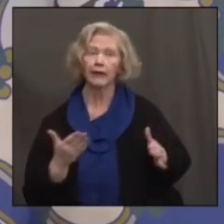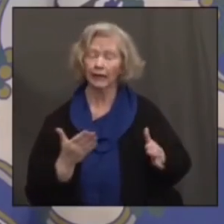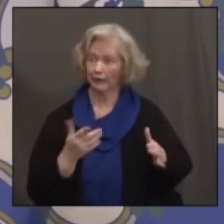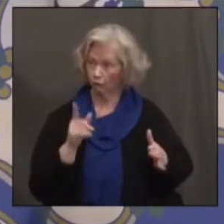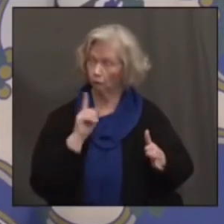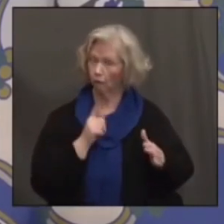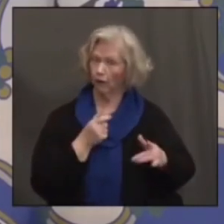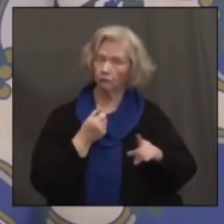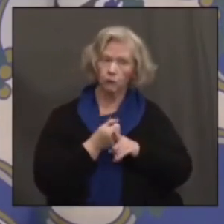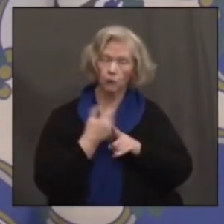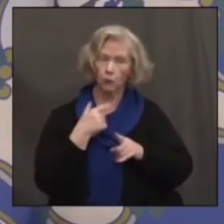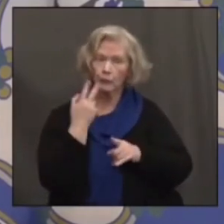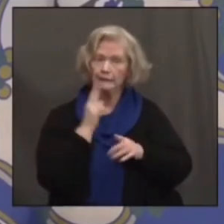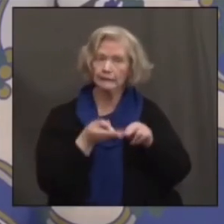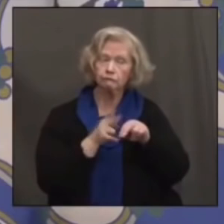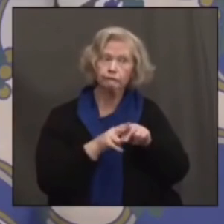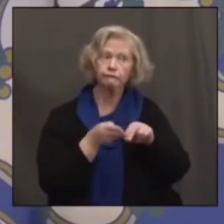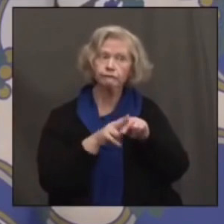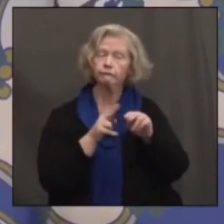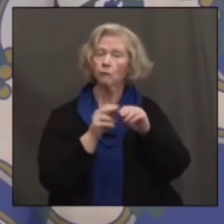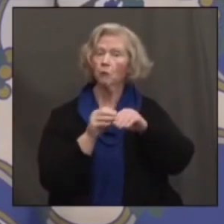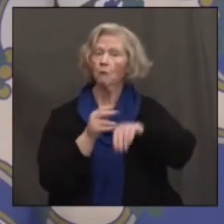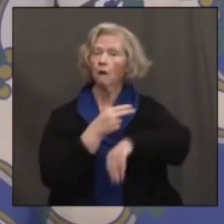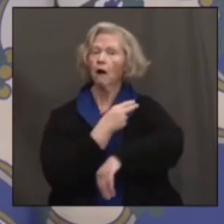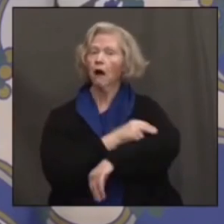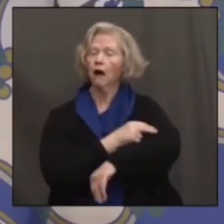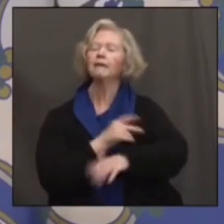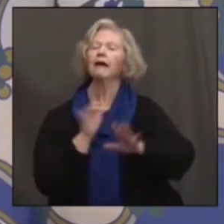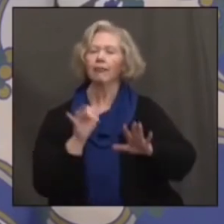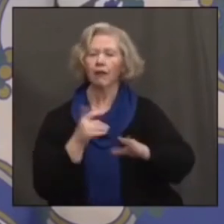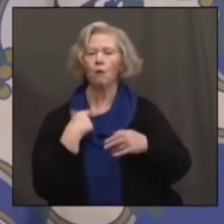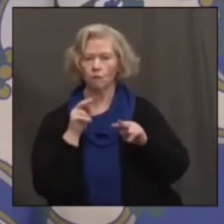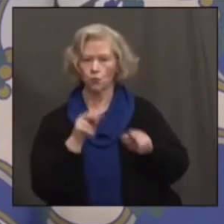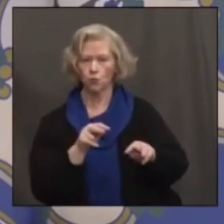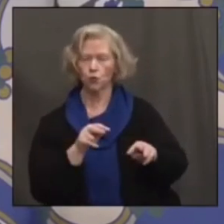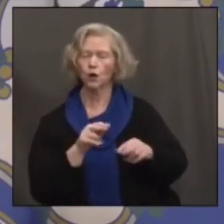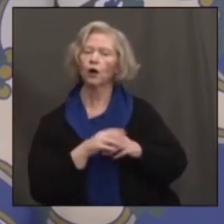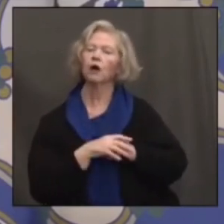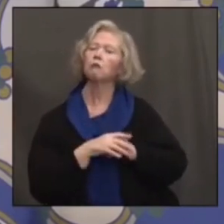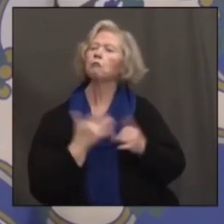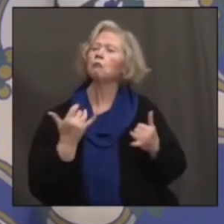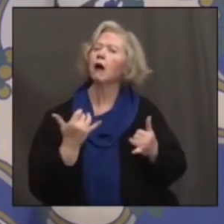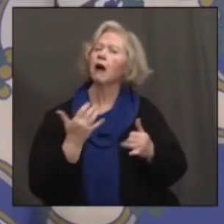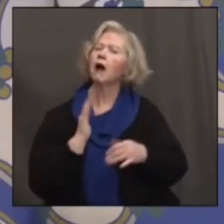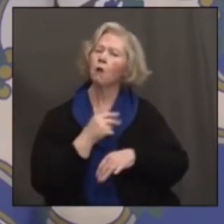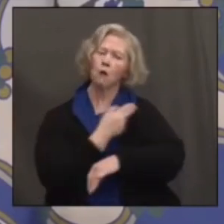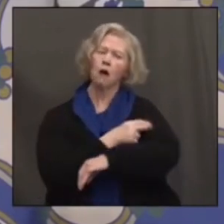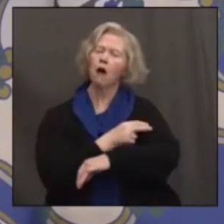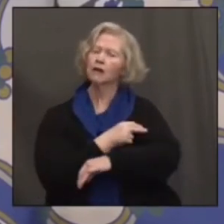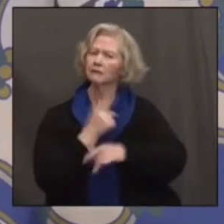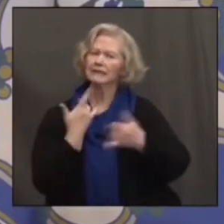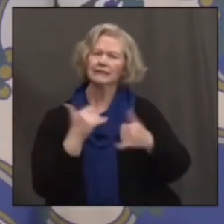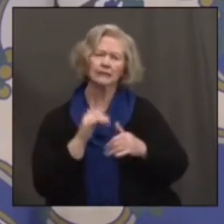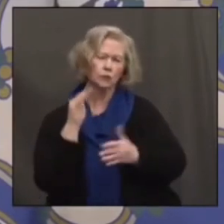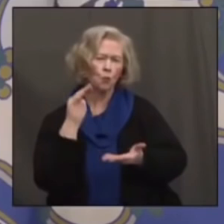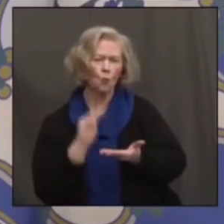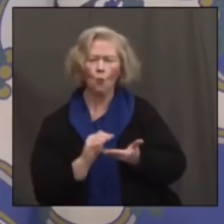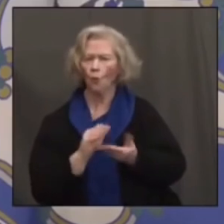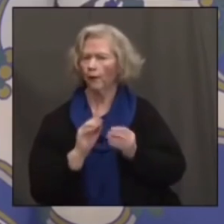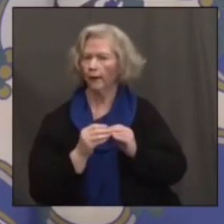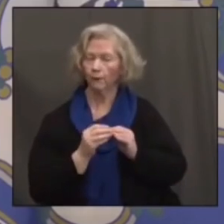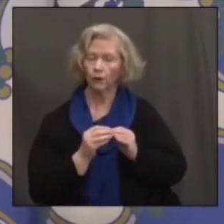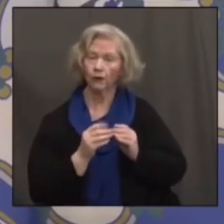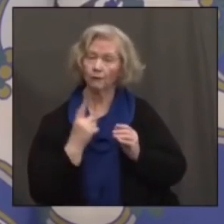our hospitalizations and our capacity. So I think that's going to be number one. Right now, our hospitalizations continue to stay low because the most